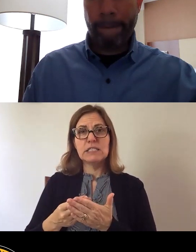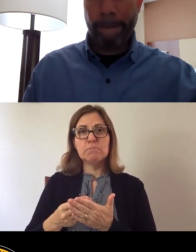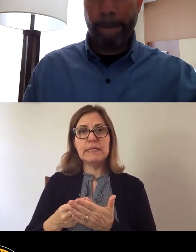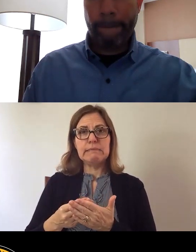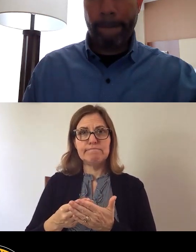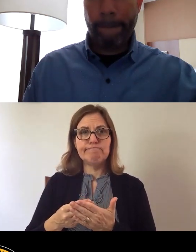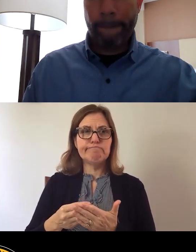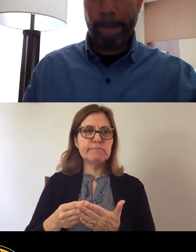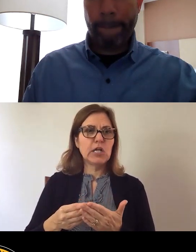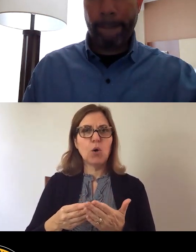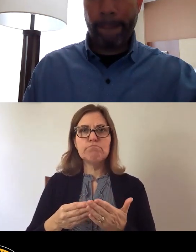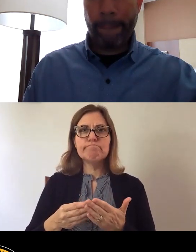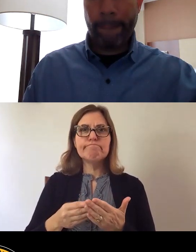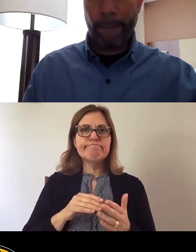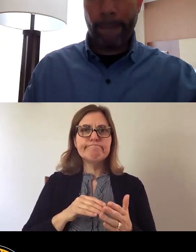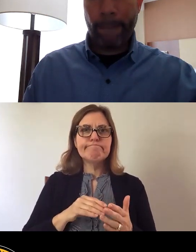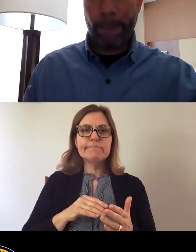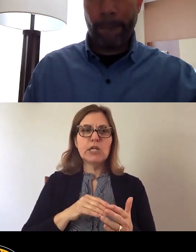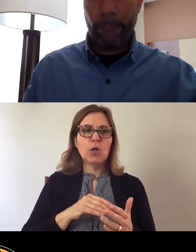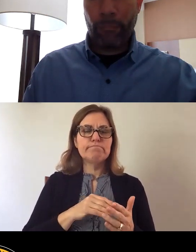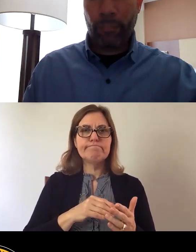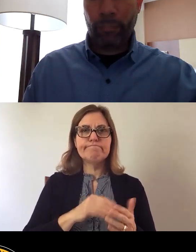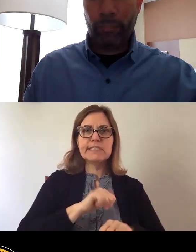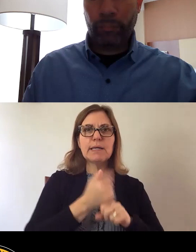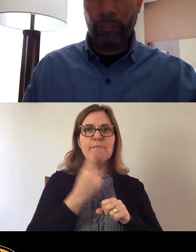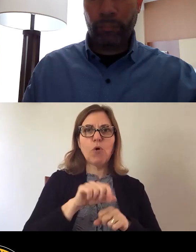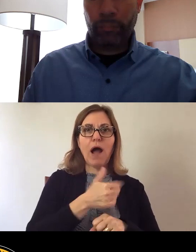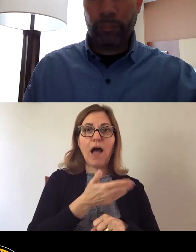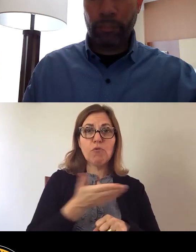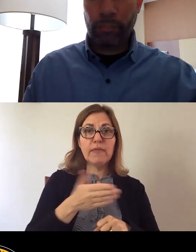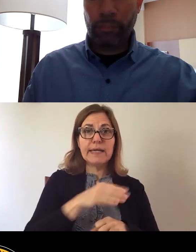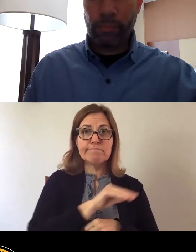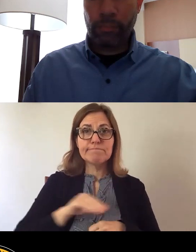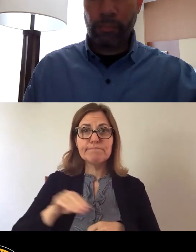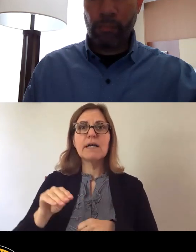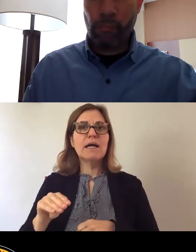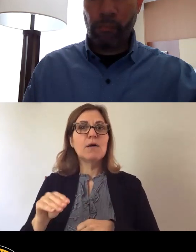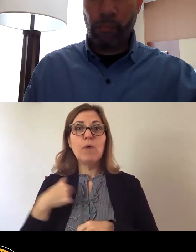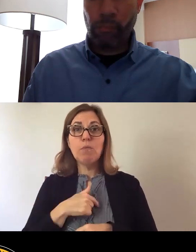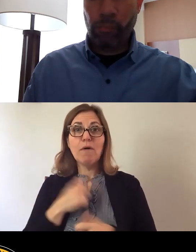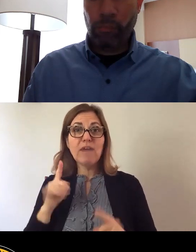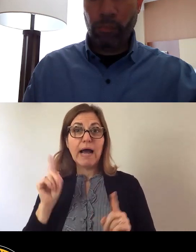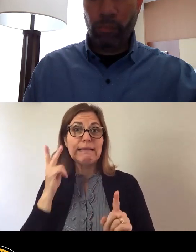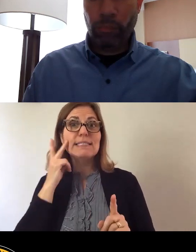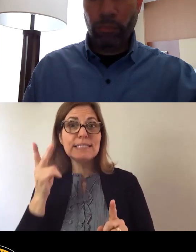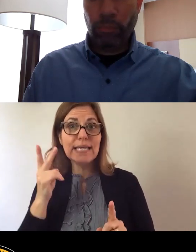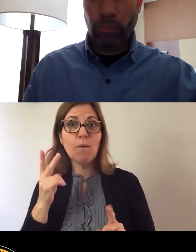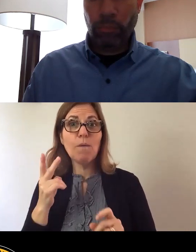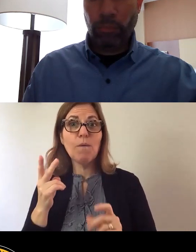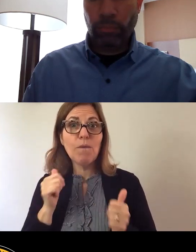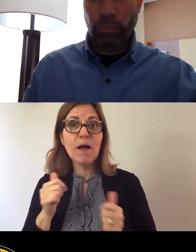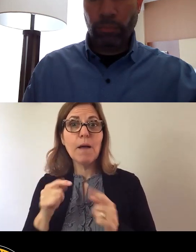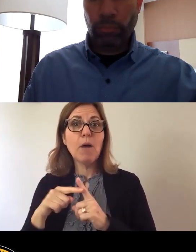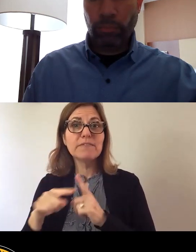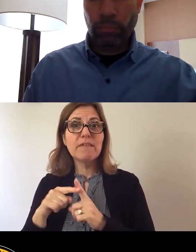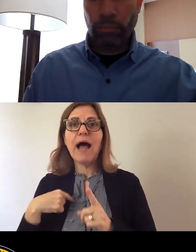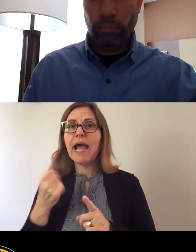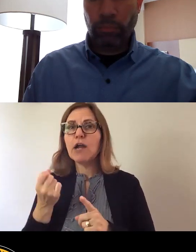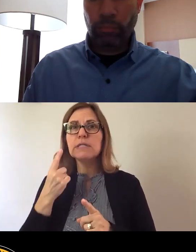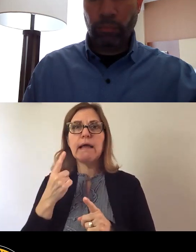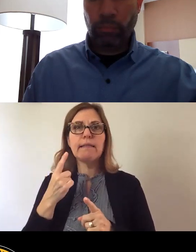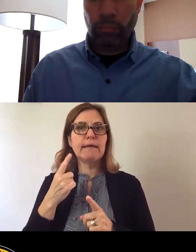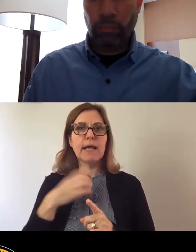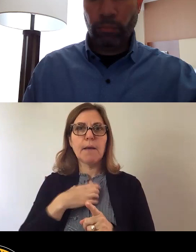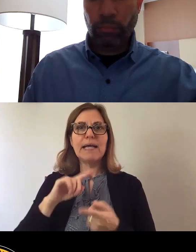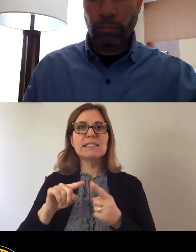for it and other things, but we've finally seen the light of the tunnel at the end of the tunnel on this and I understand some of the complaints about community input